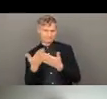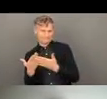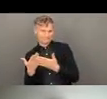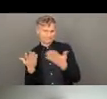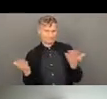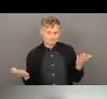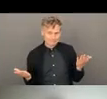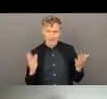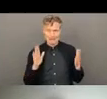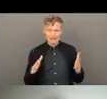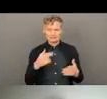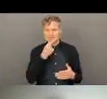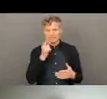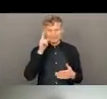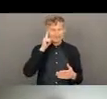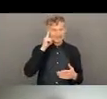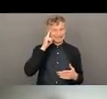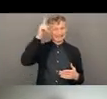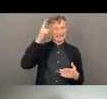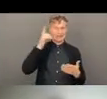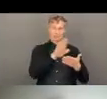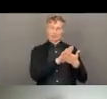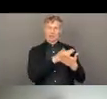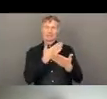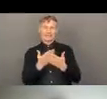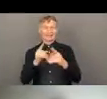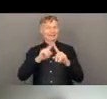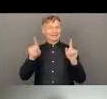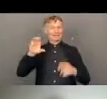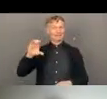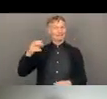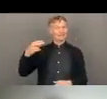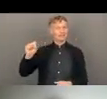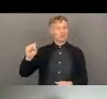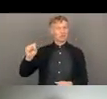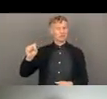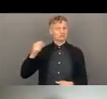invent another version or translate another version of CHS into Arabic.